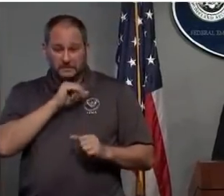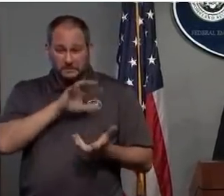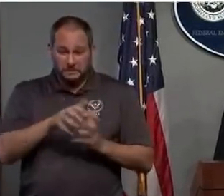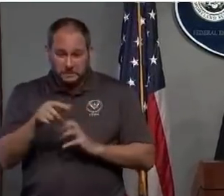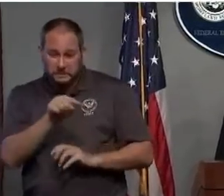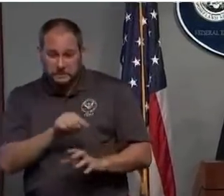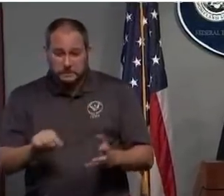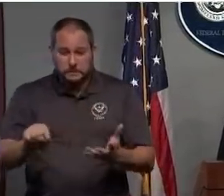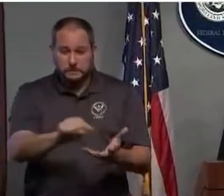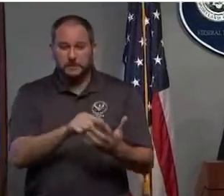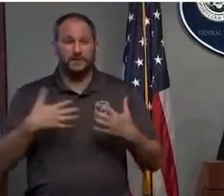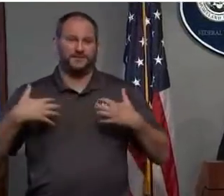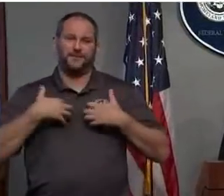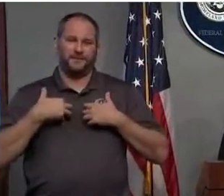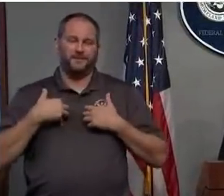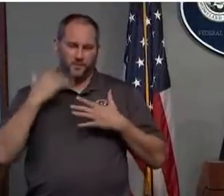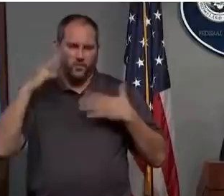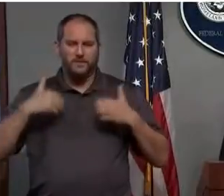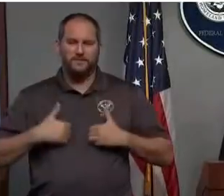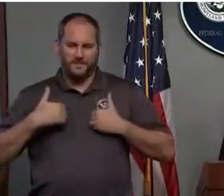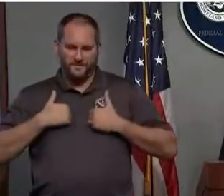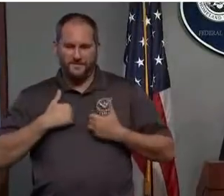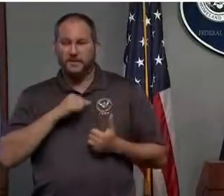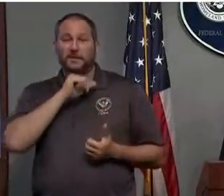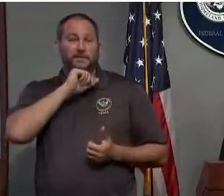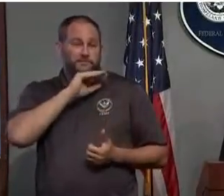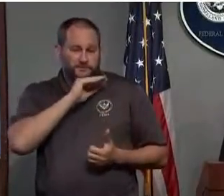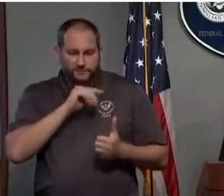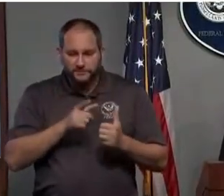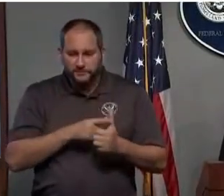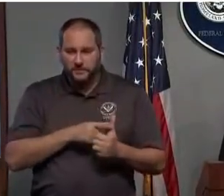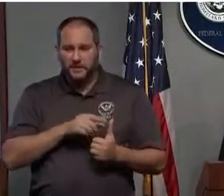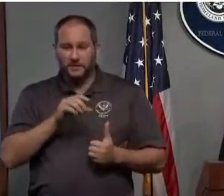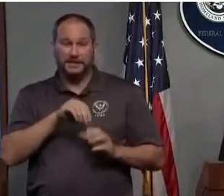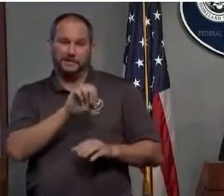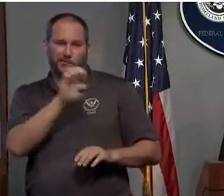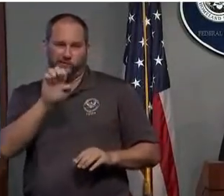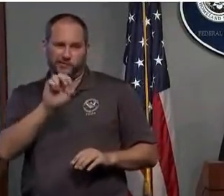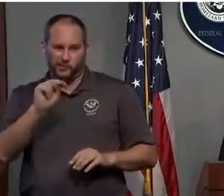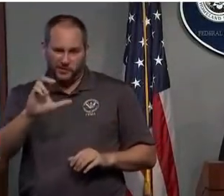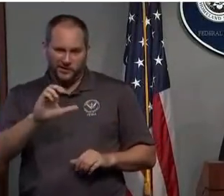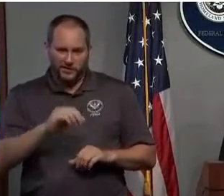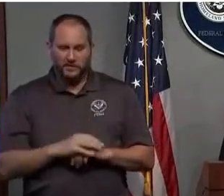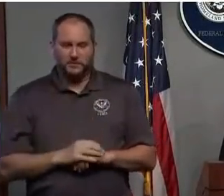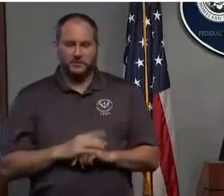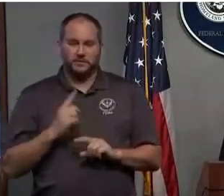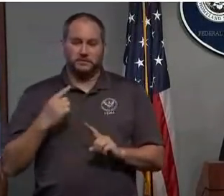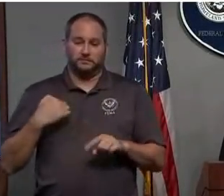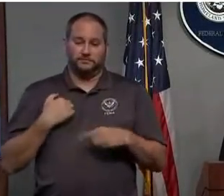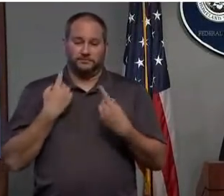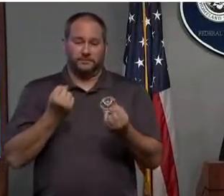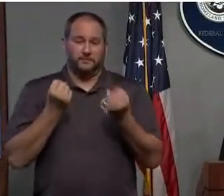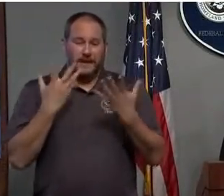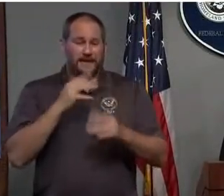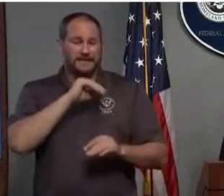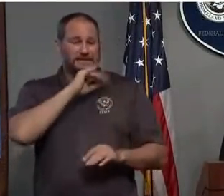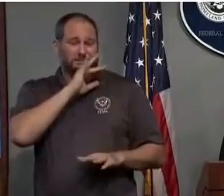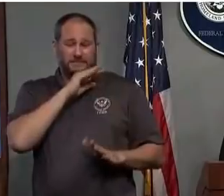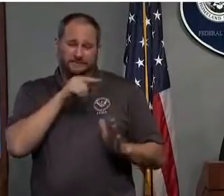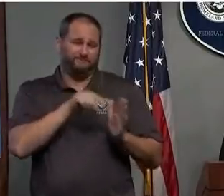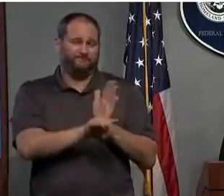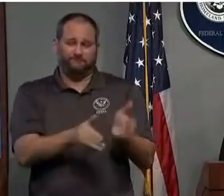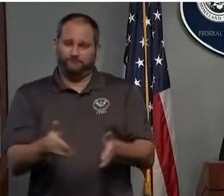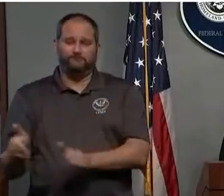hogs in eastern Carolina. There is a history of a large number of livestock being killed as a result of flooding in these storms.